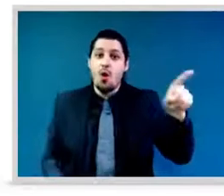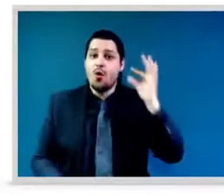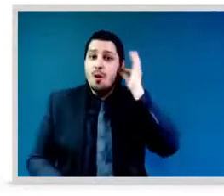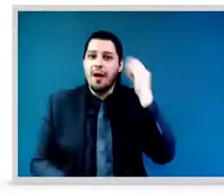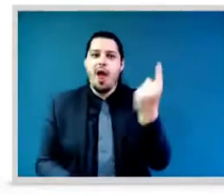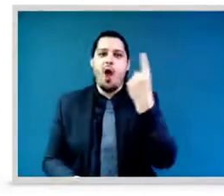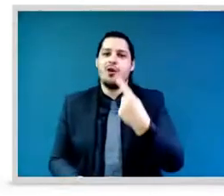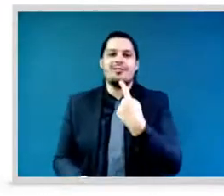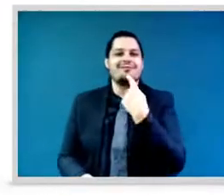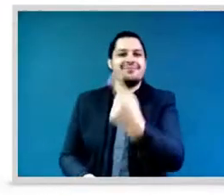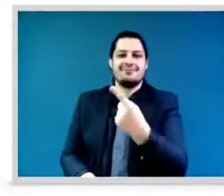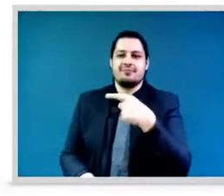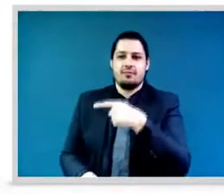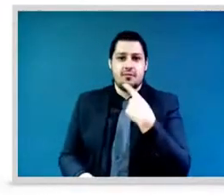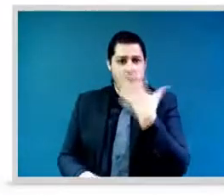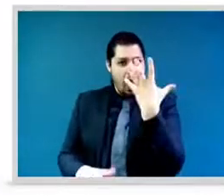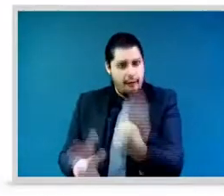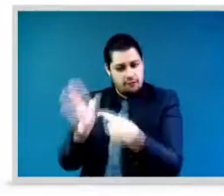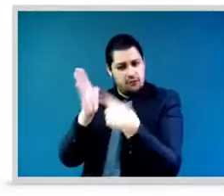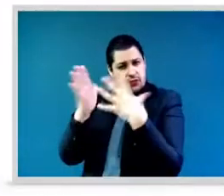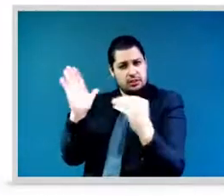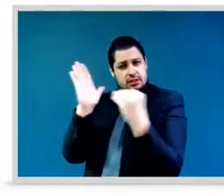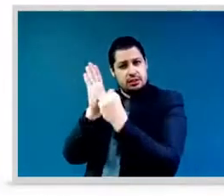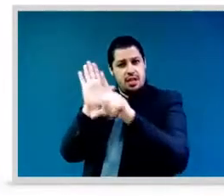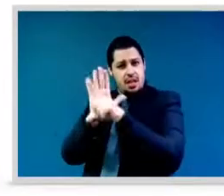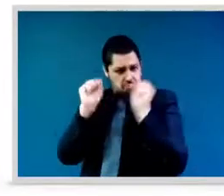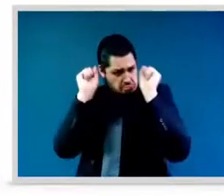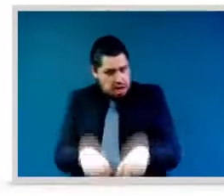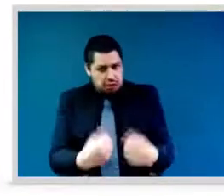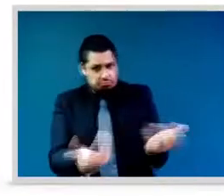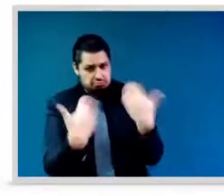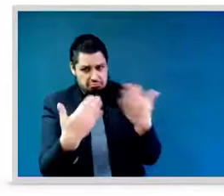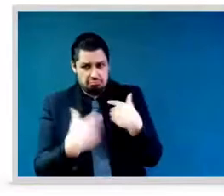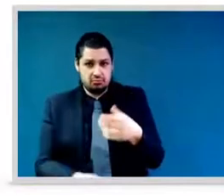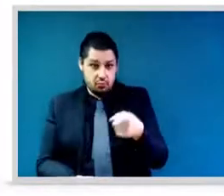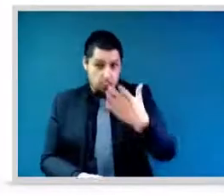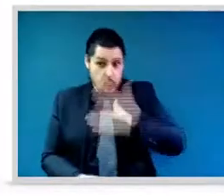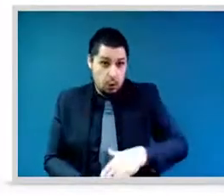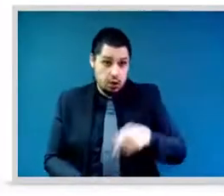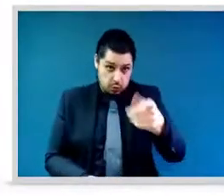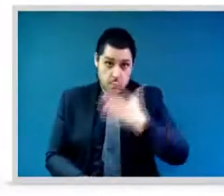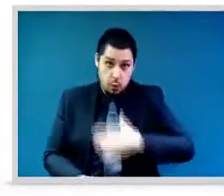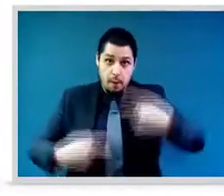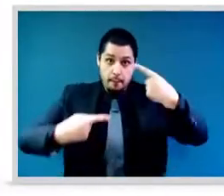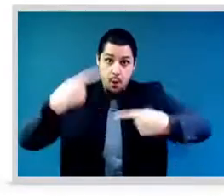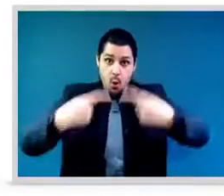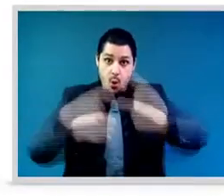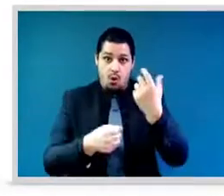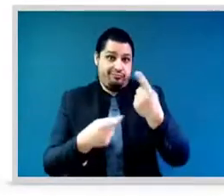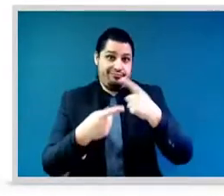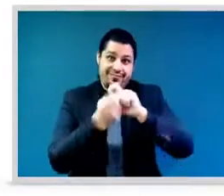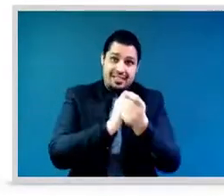go and run for an office? Why don't you start your company? Why don't you just, as a woman or as a young woman, simply go and participate?